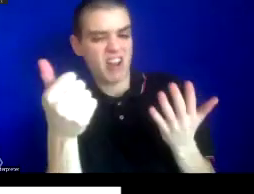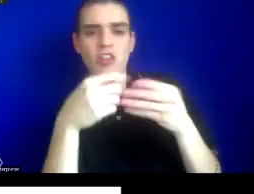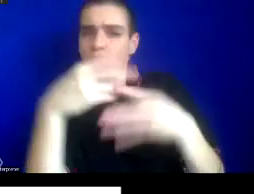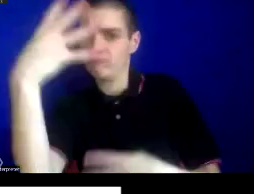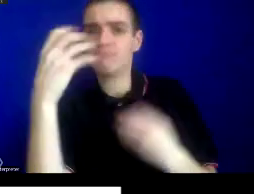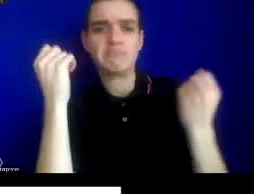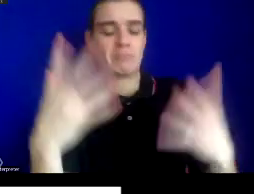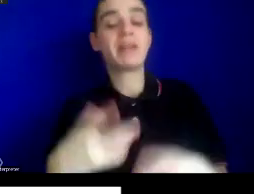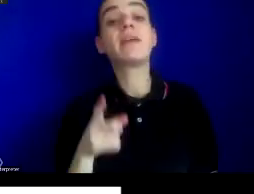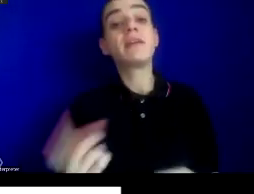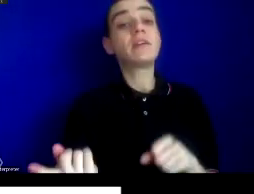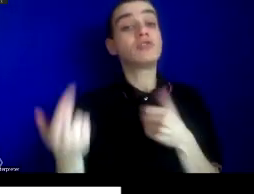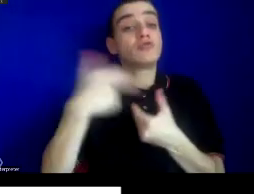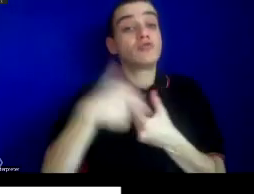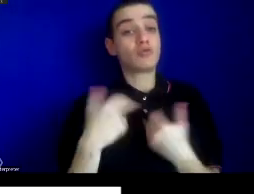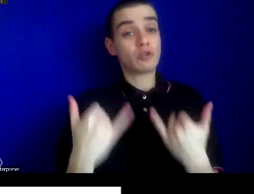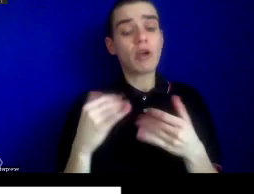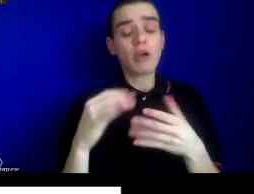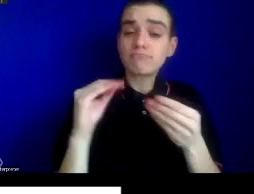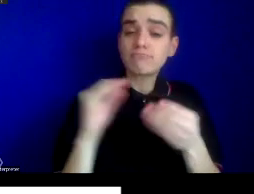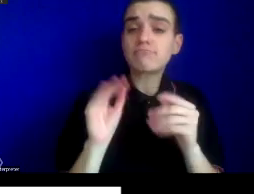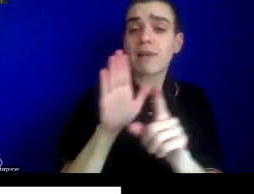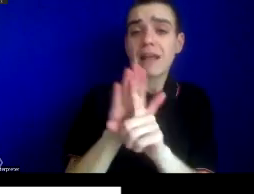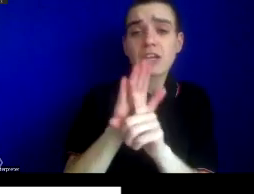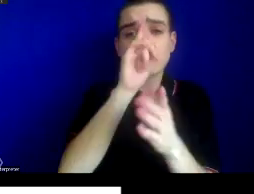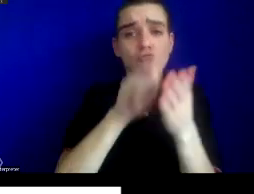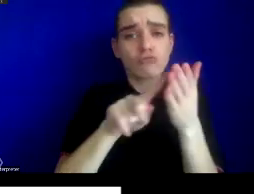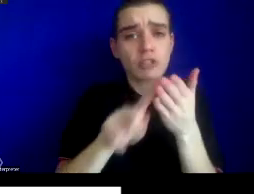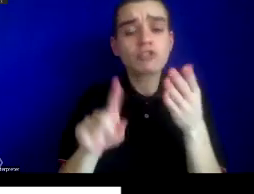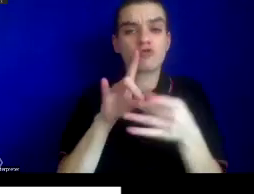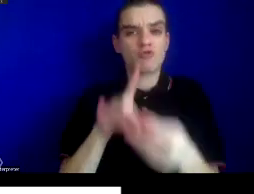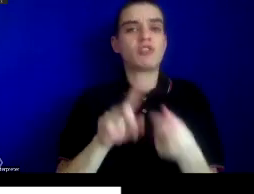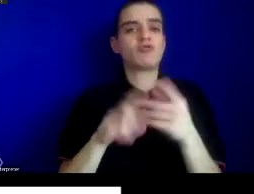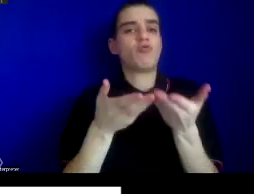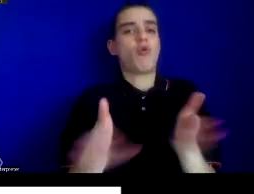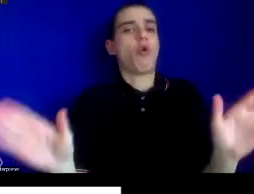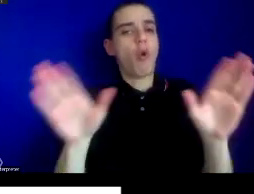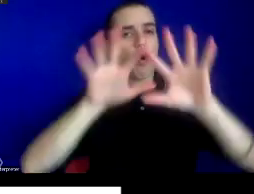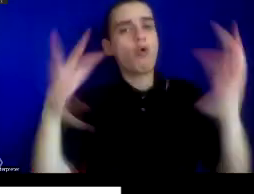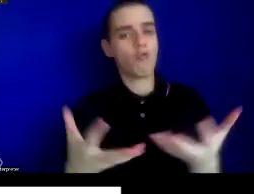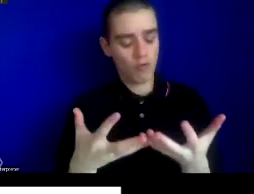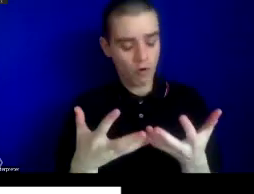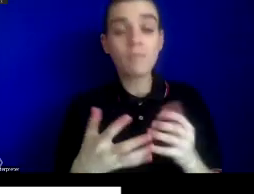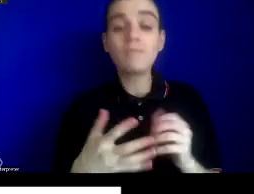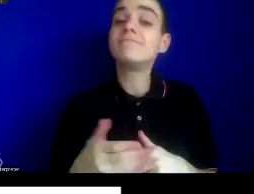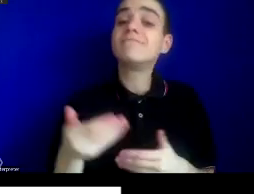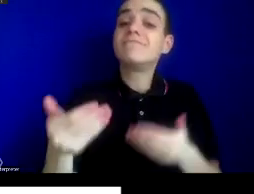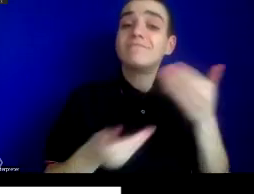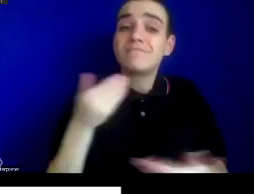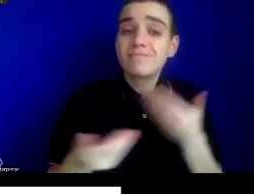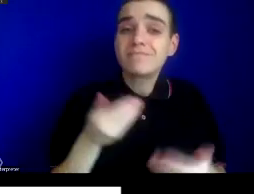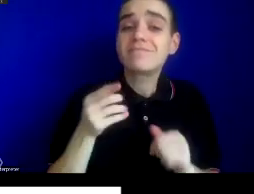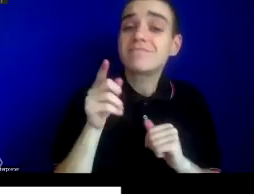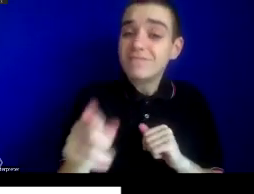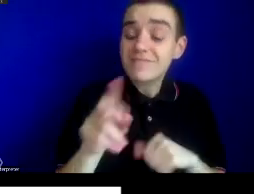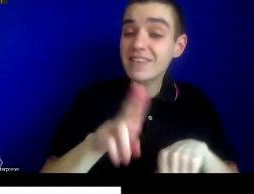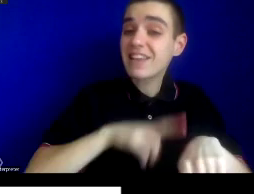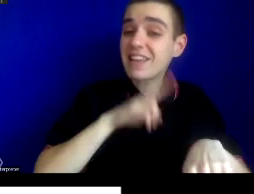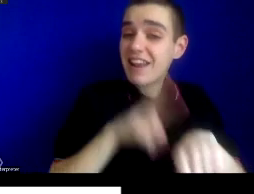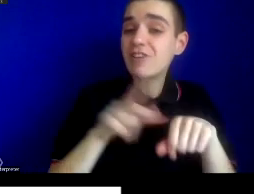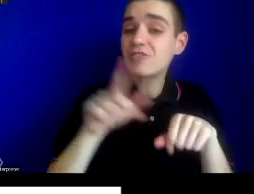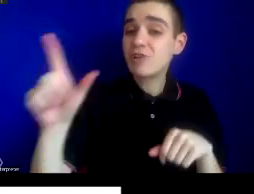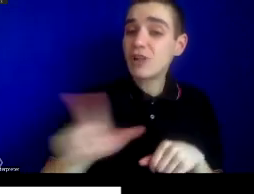share aspects of his research related to his overall research and forthcoming book. Please join me in welcoming him to the National Library of Medicine virtually